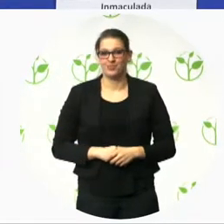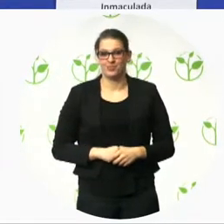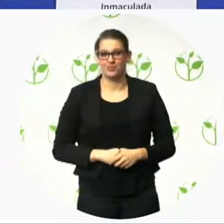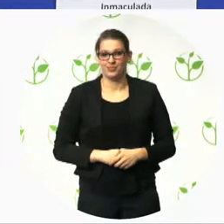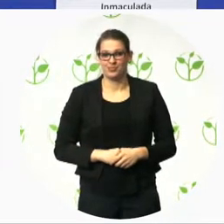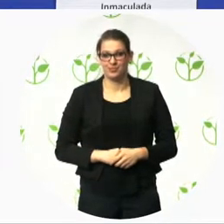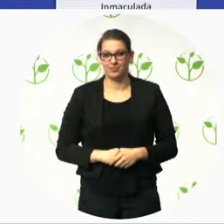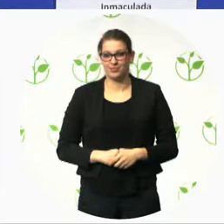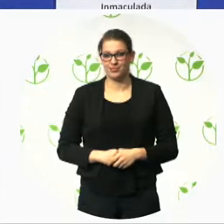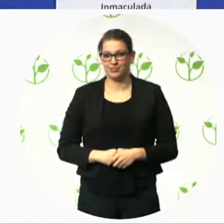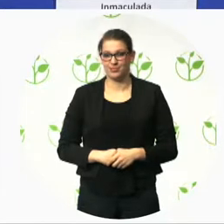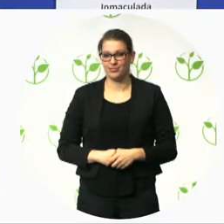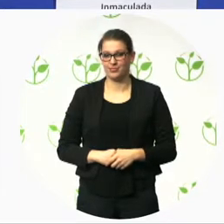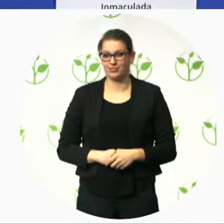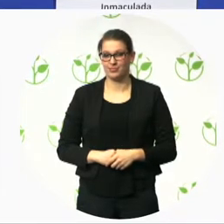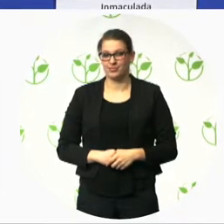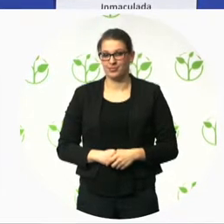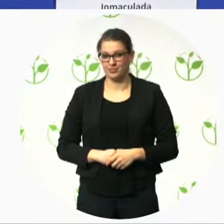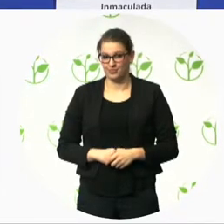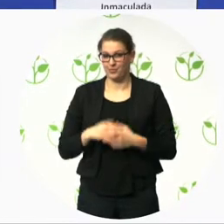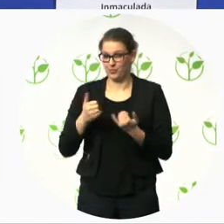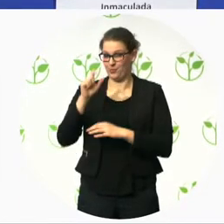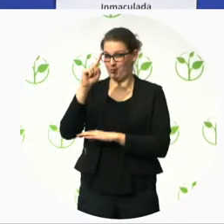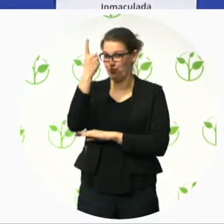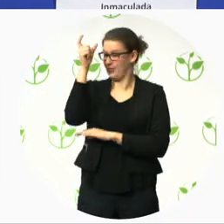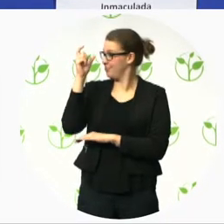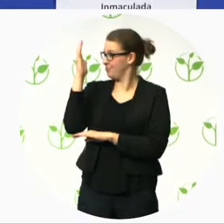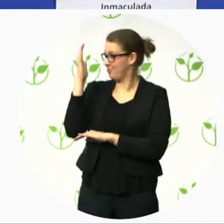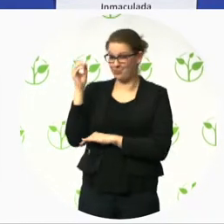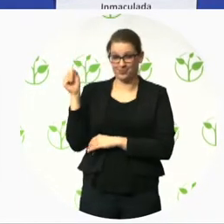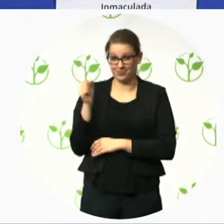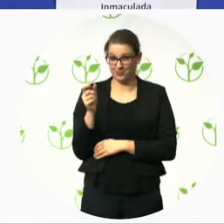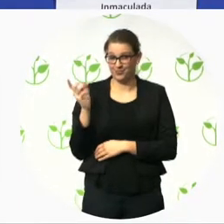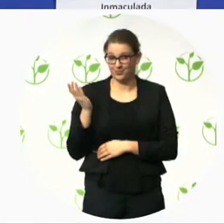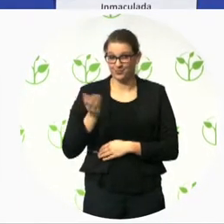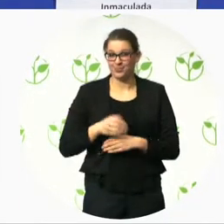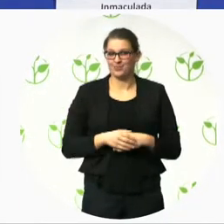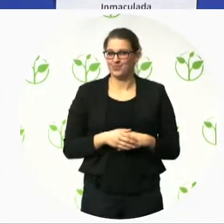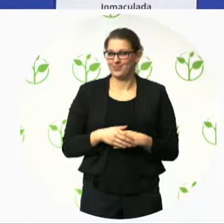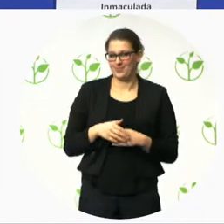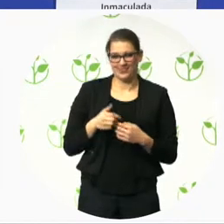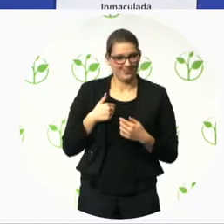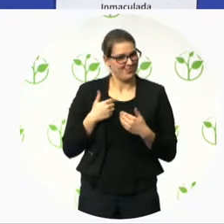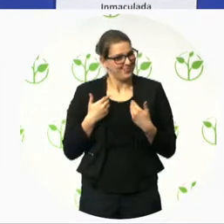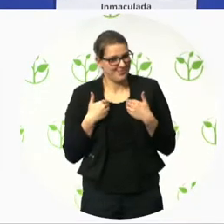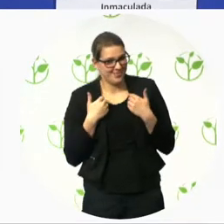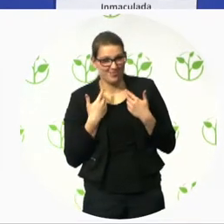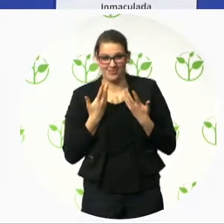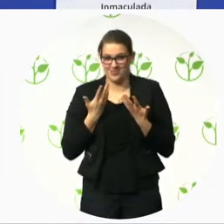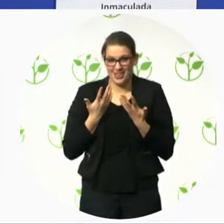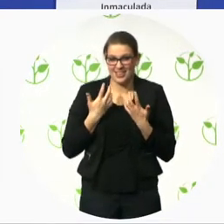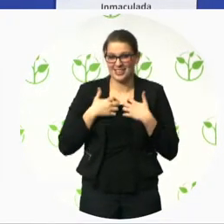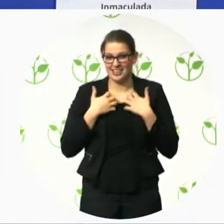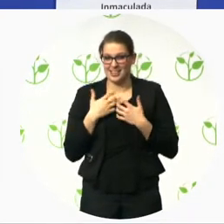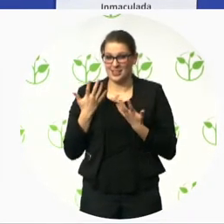floor to the first speaker. It's an honor for me to have my colleague and director of the commission.